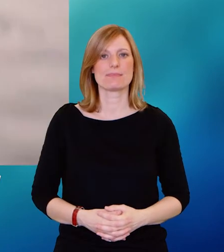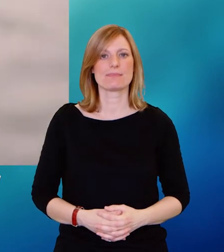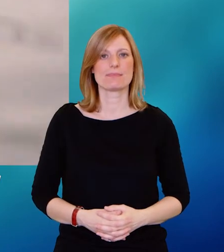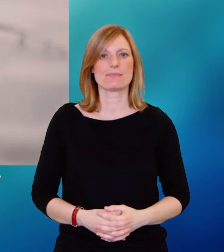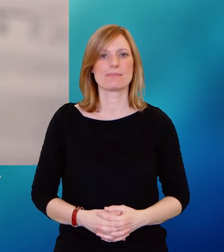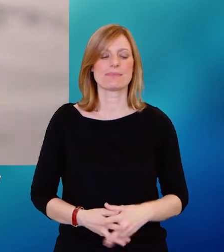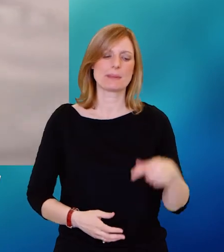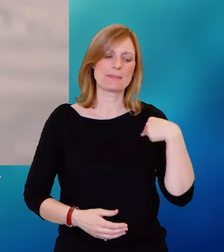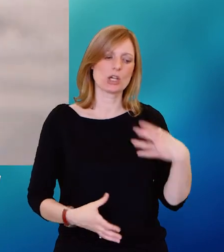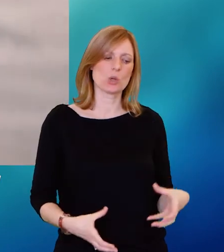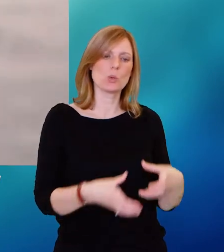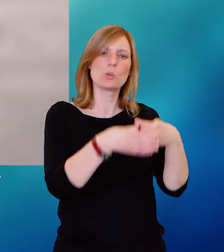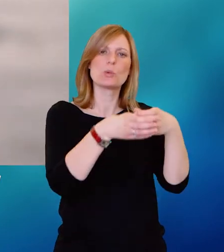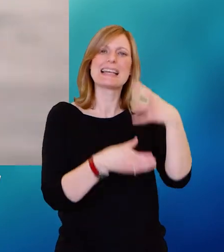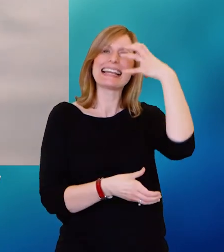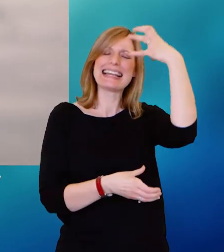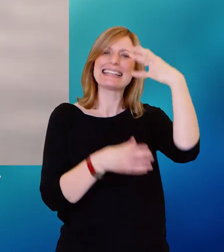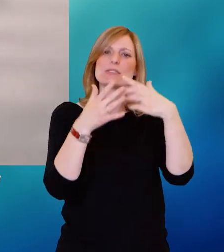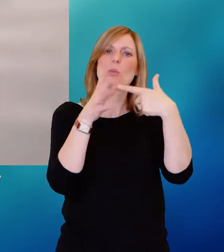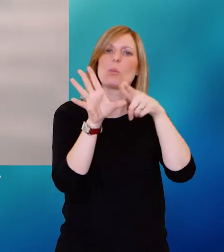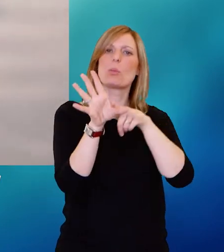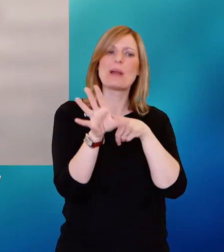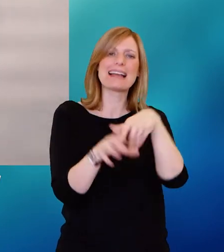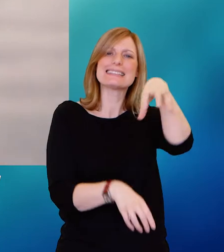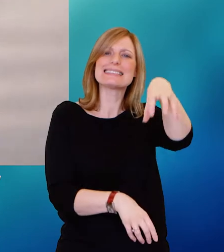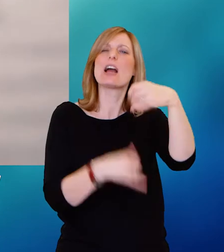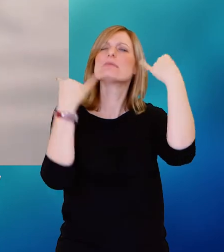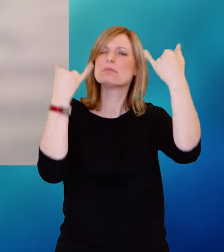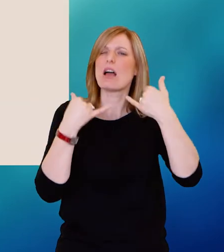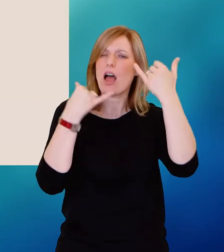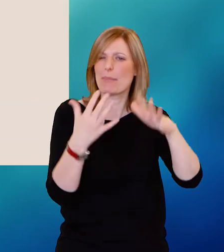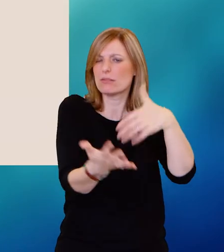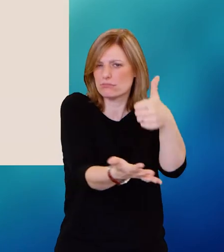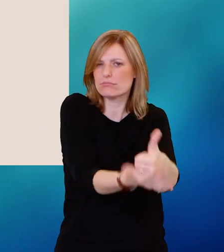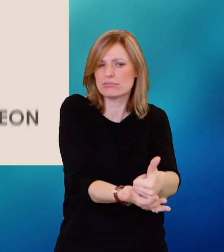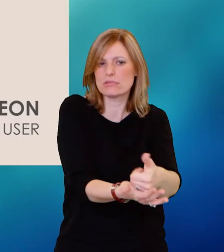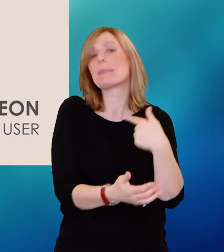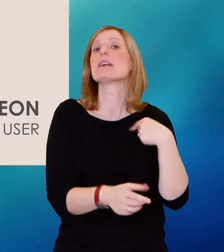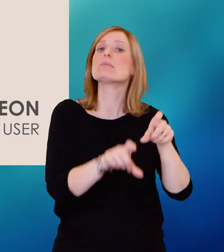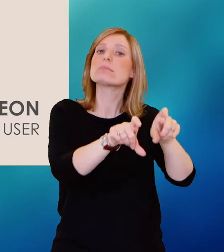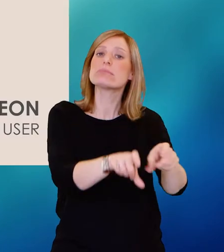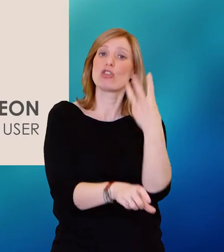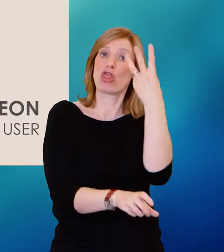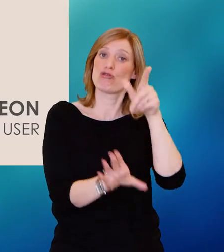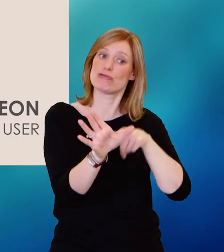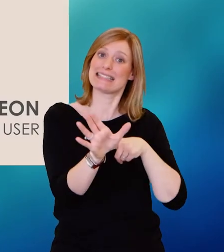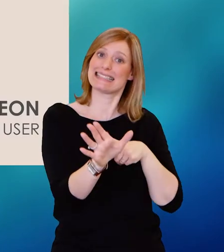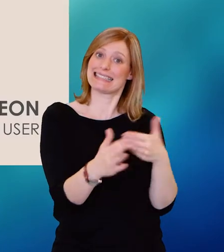I was at a unit at the Kingsway site in Derby and I was there for about three years